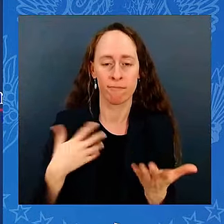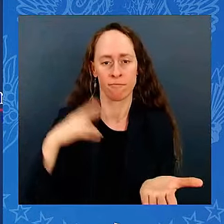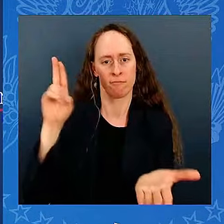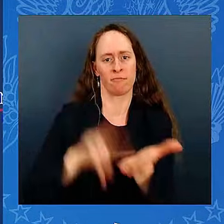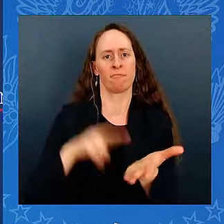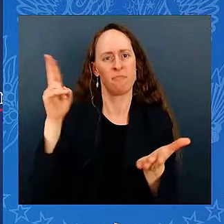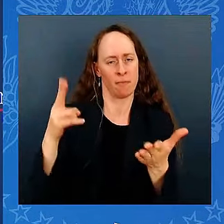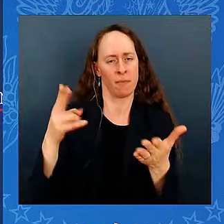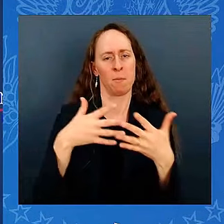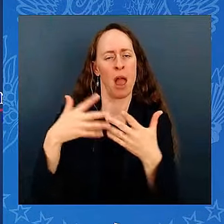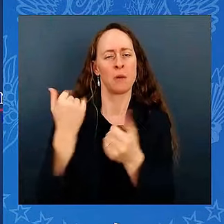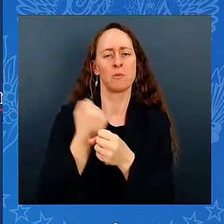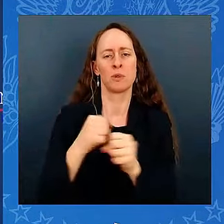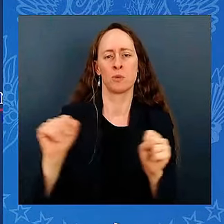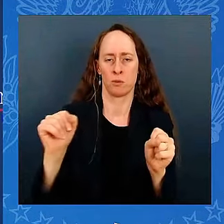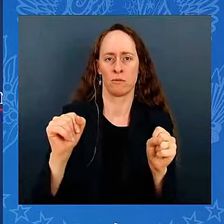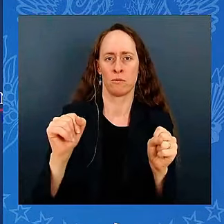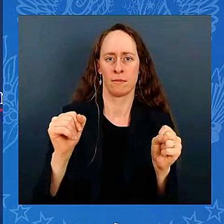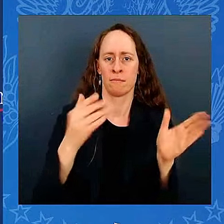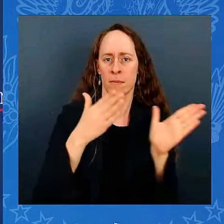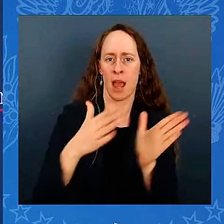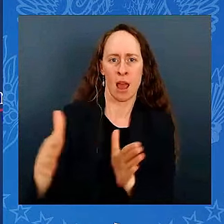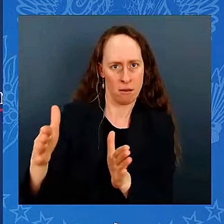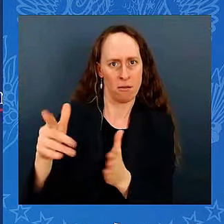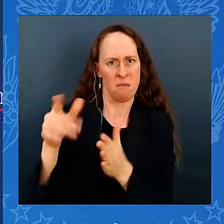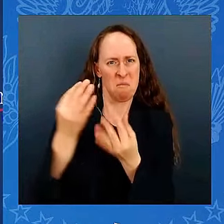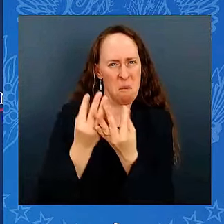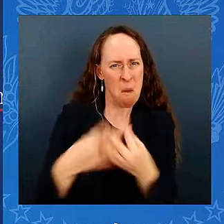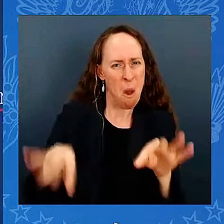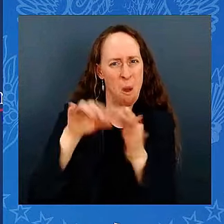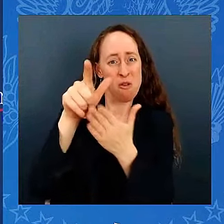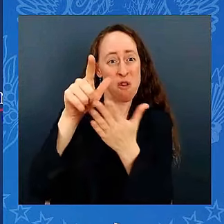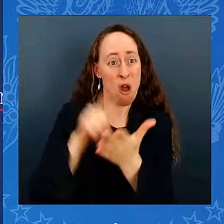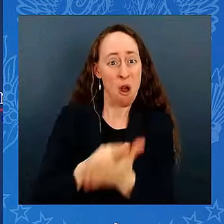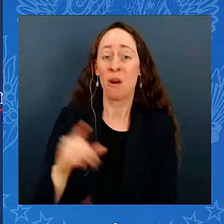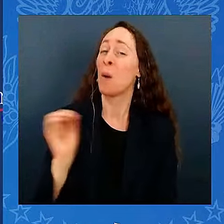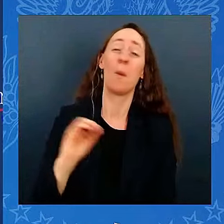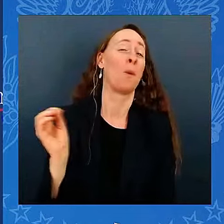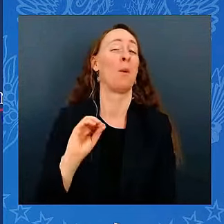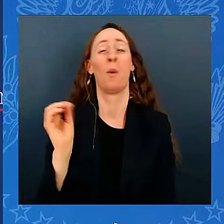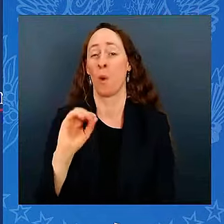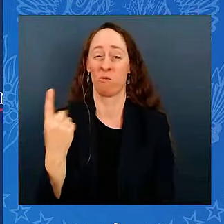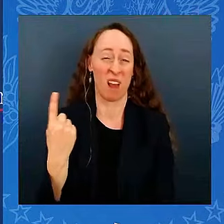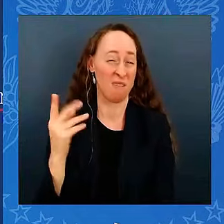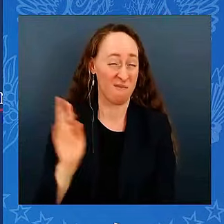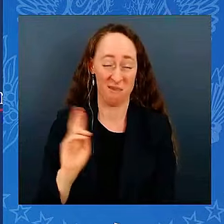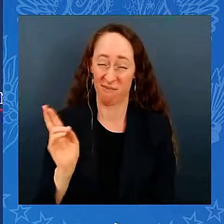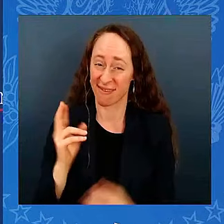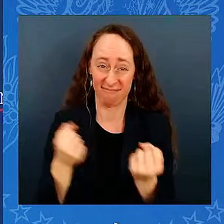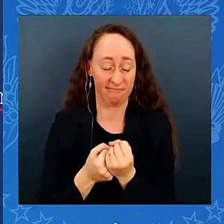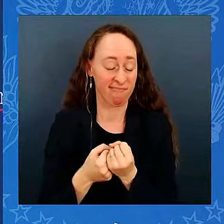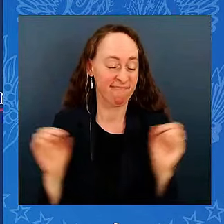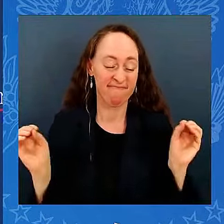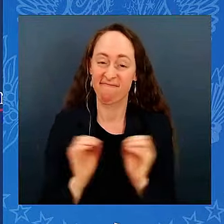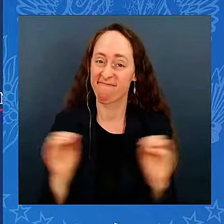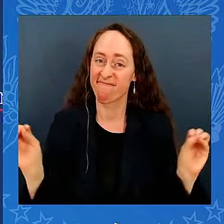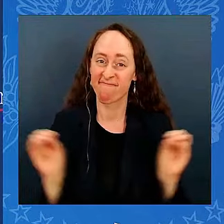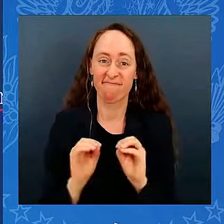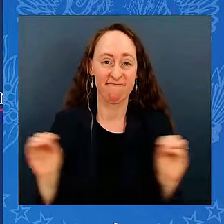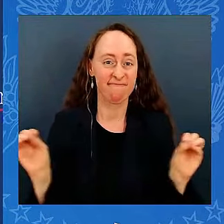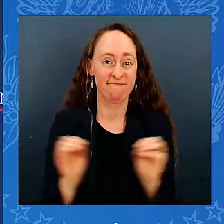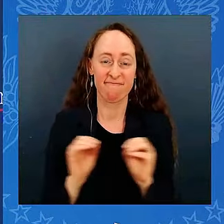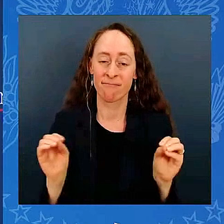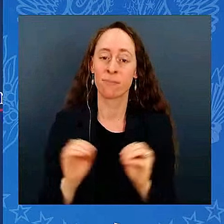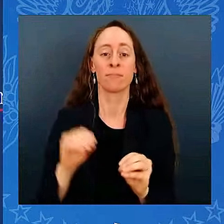Not a single person on the other team, Republicans, voted for it. It delivered shots in the arm for vaccines to